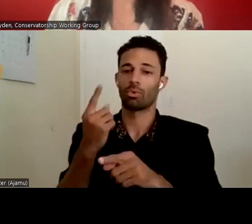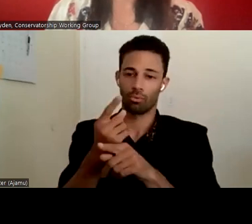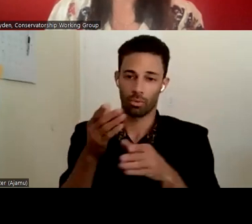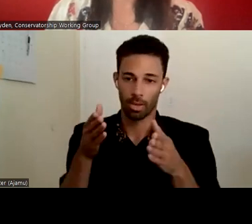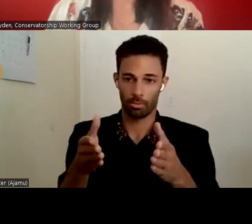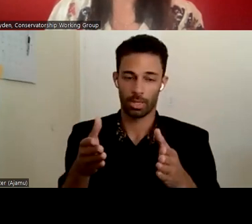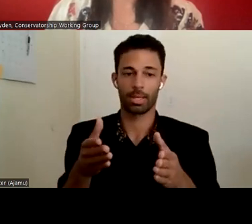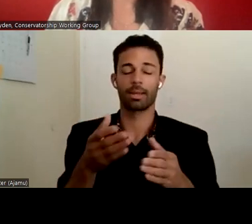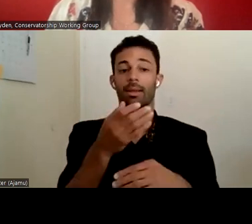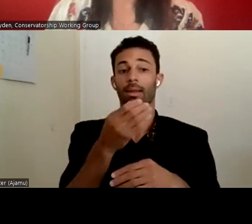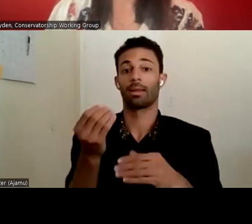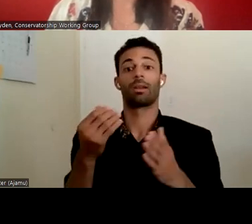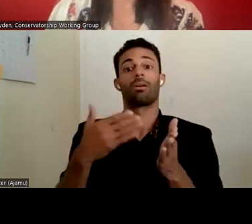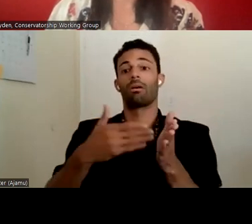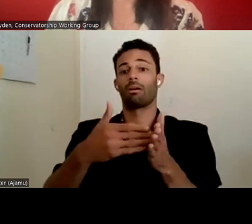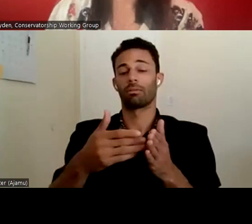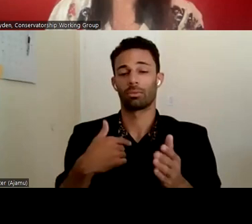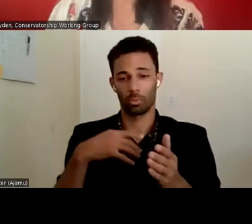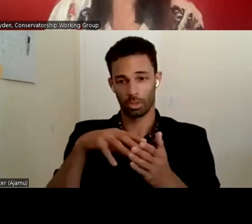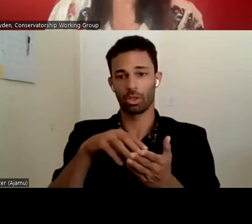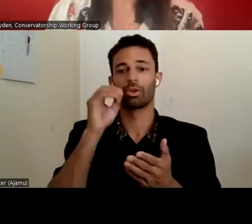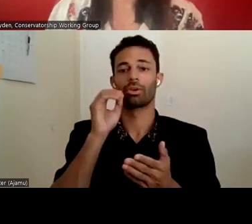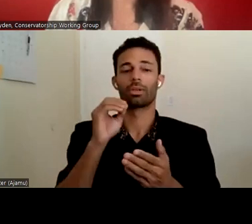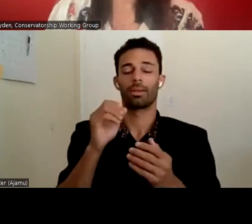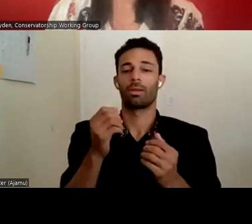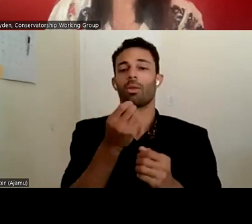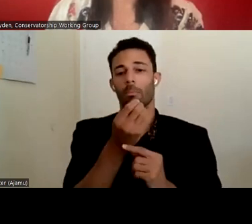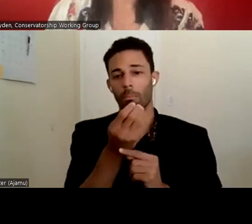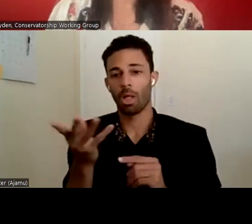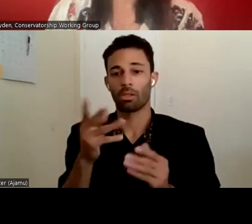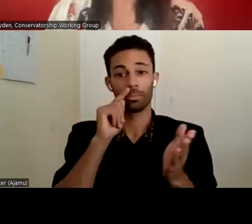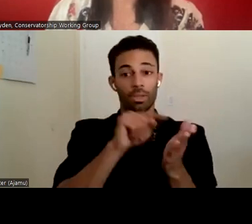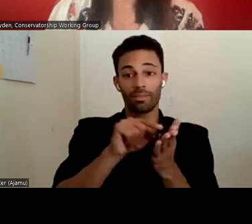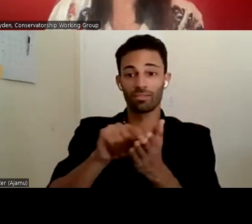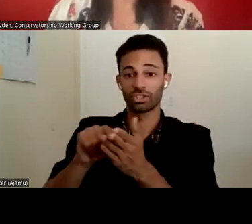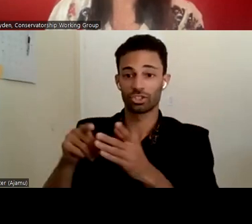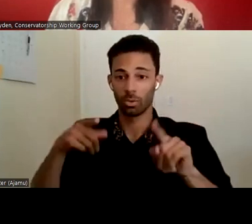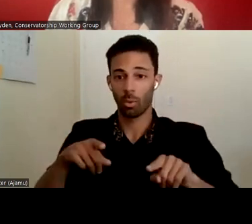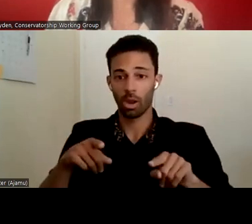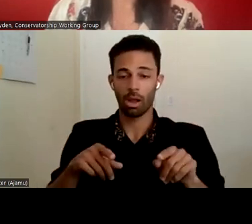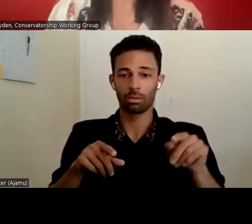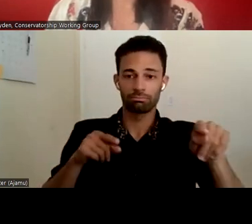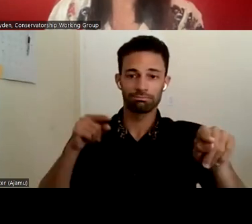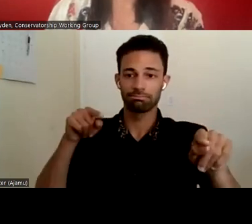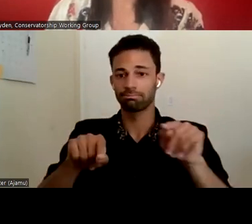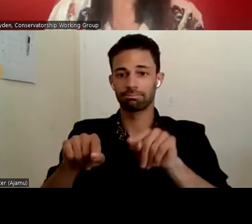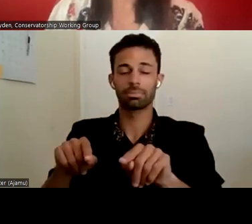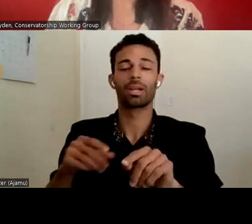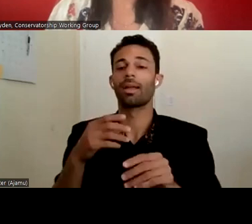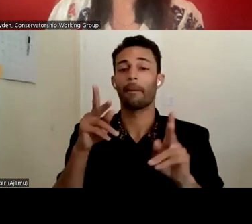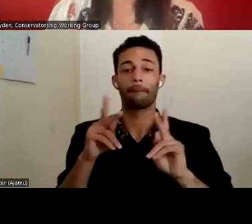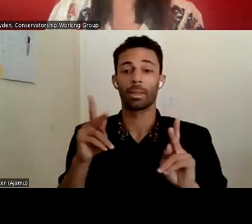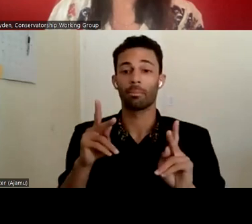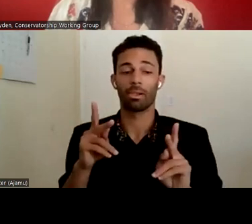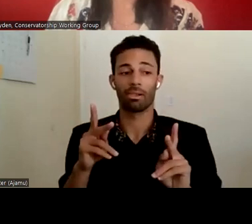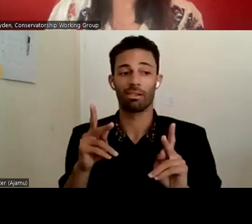uh, so often what we've learned is that there's multiple investigations going on. People are talking, it kind of falls